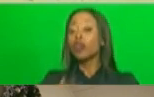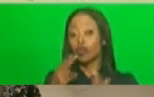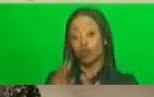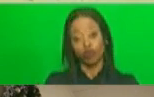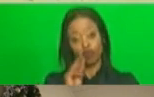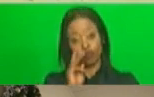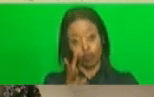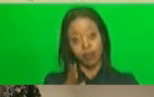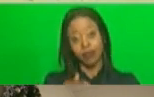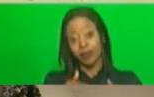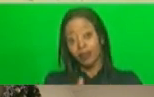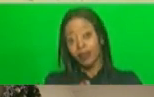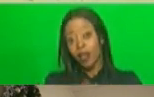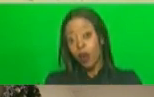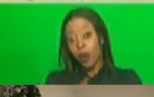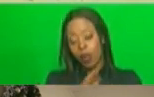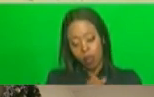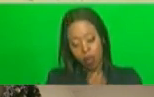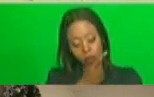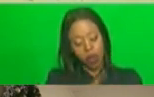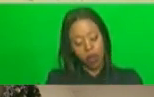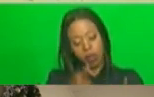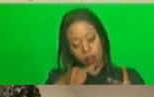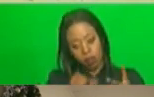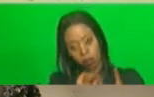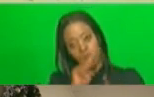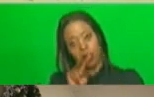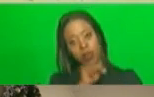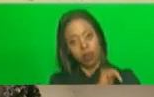undertaken, starting with Gauteng and Guazilunata.